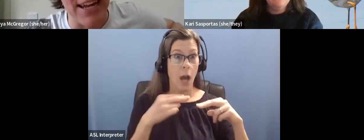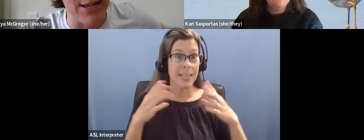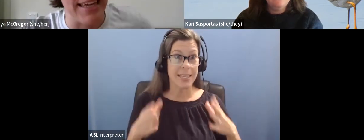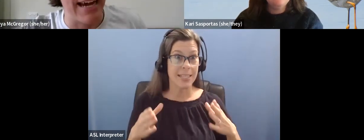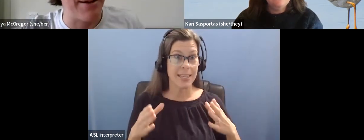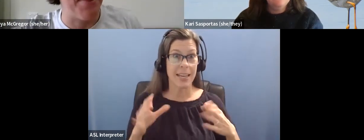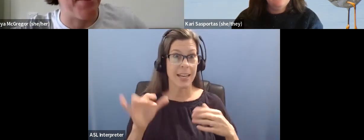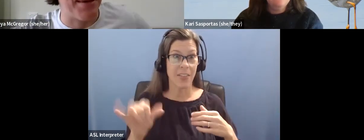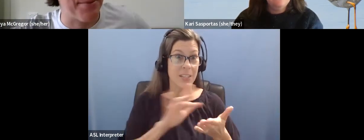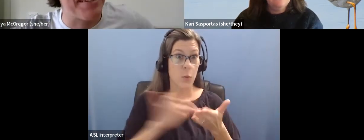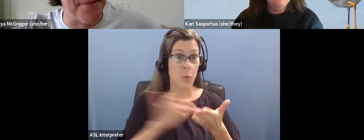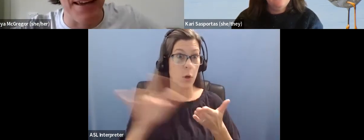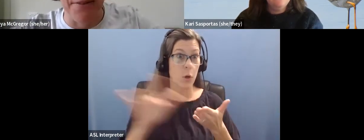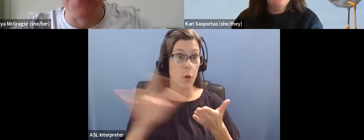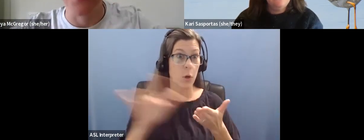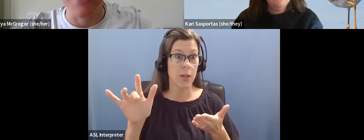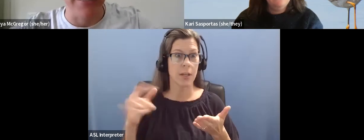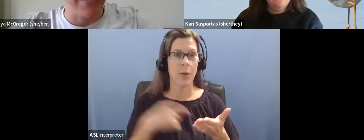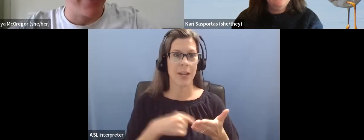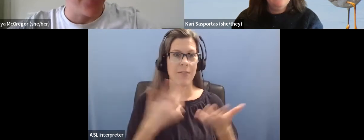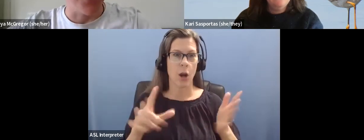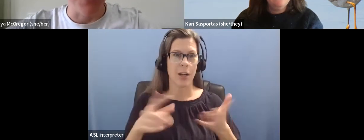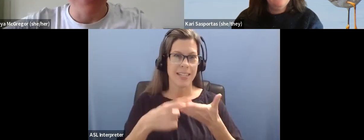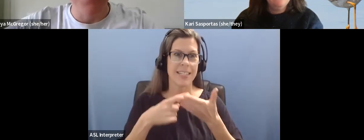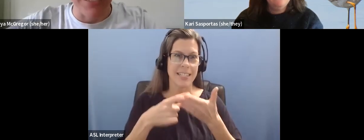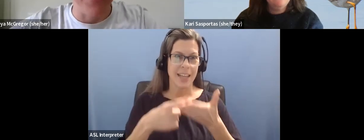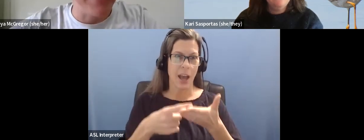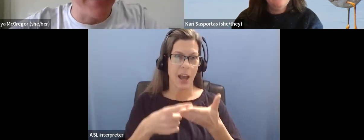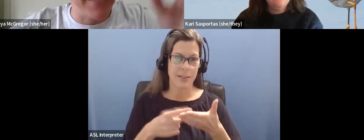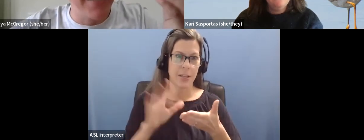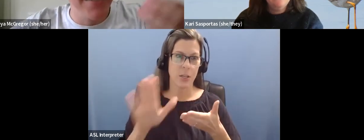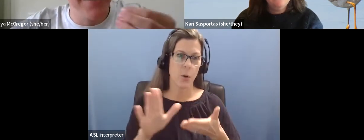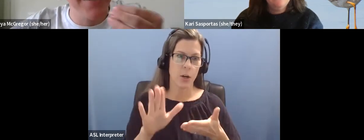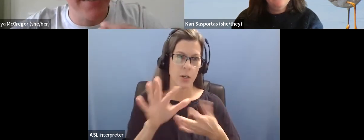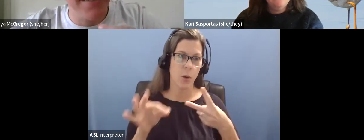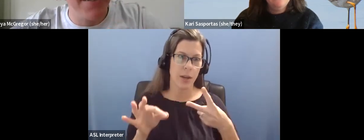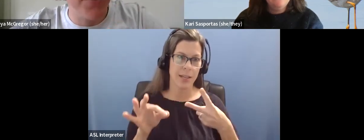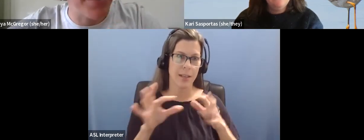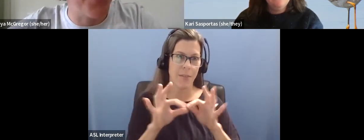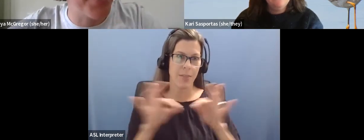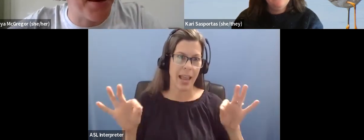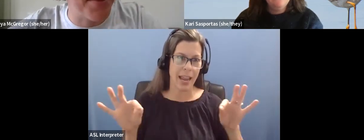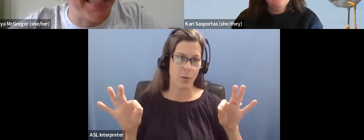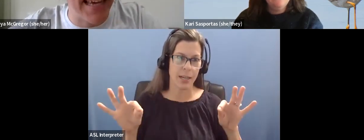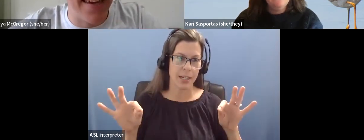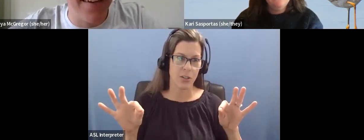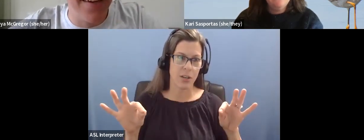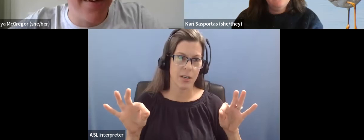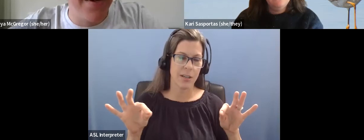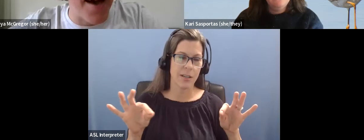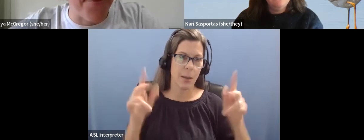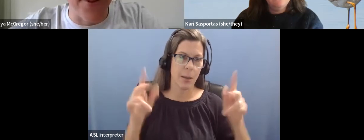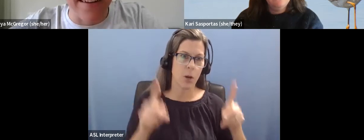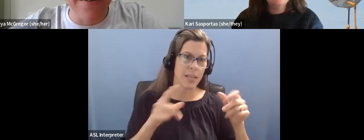of covered that earlier, Carrie, about being able to identify however you want and that for you, being autistic is really important that people see